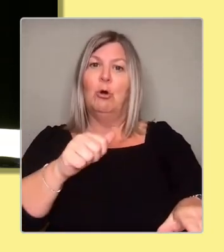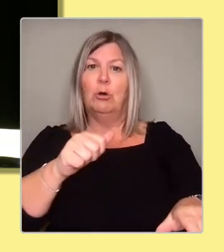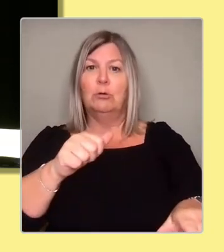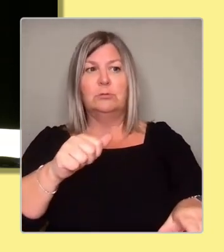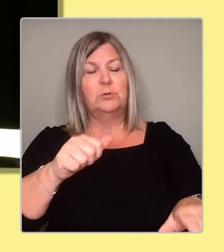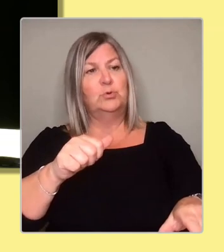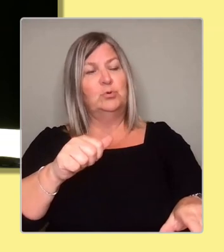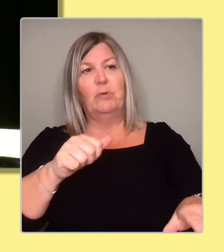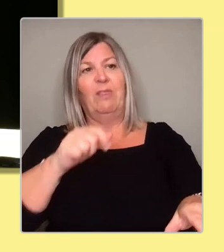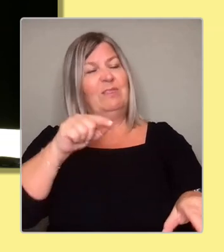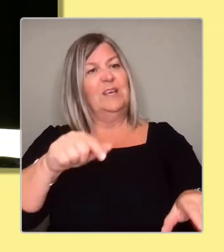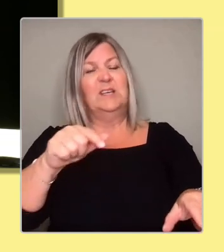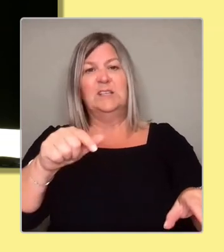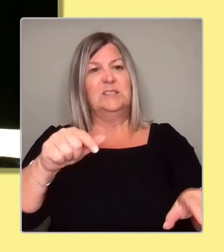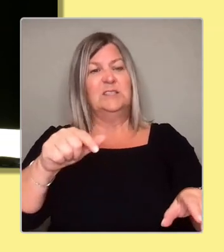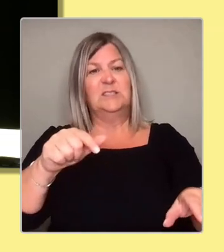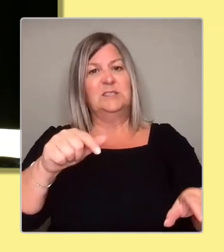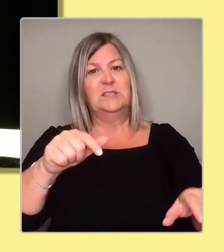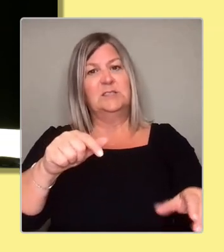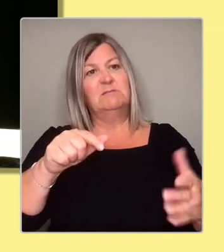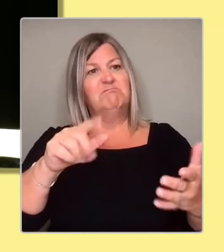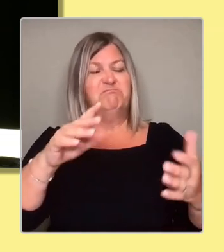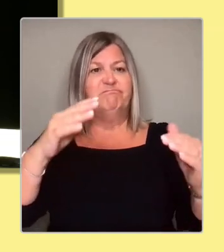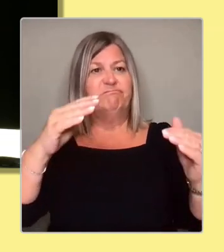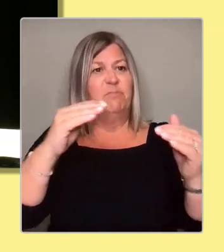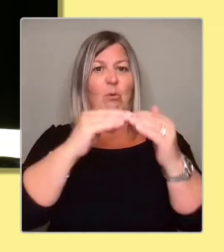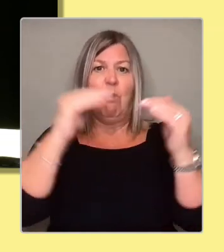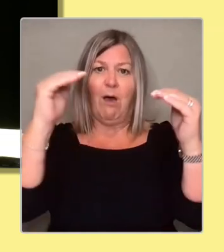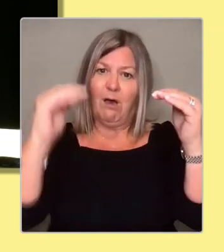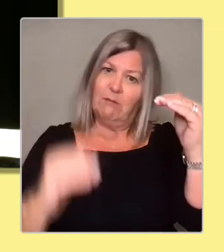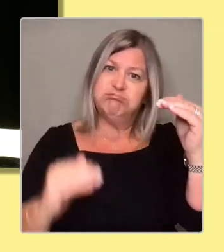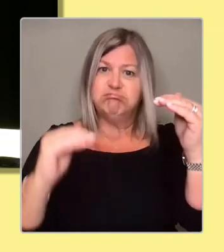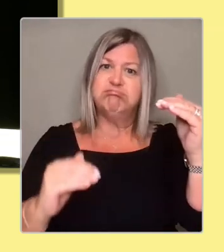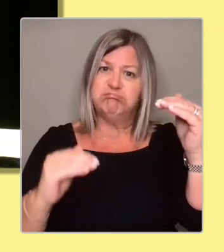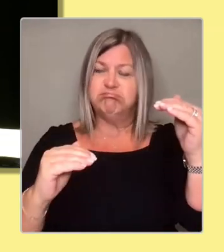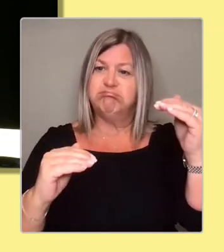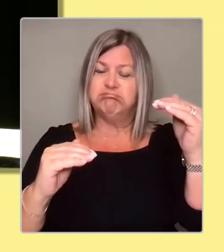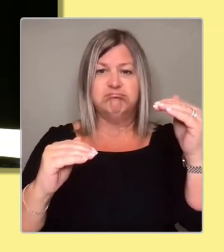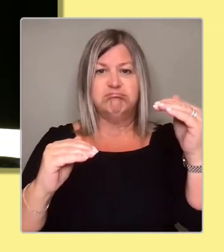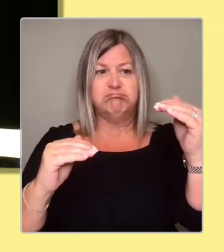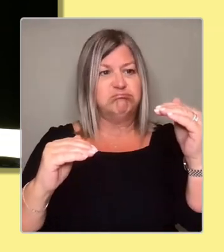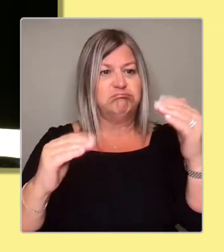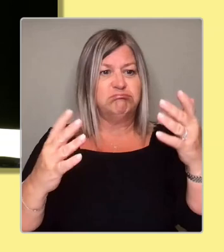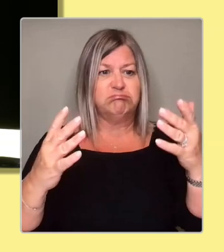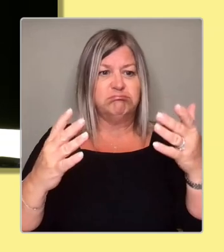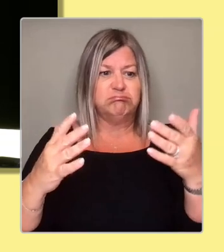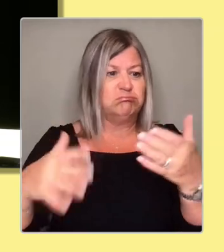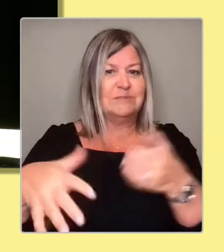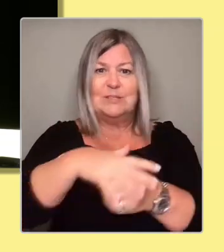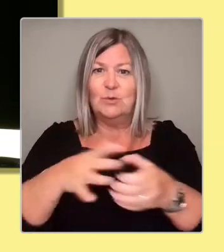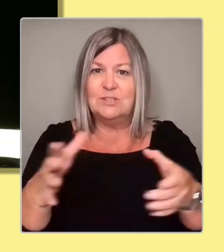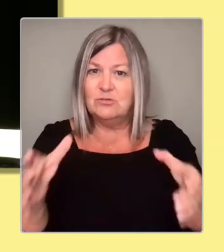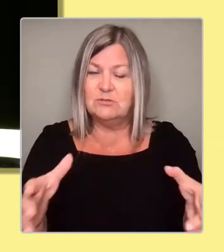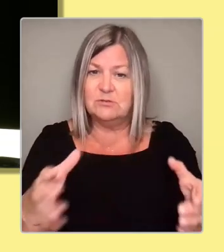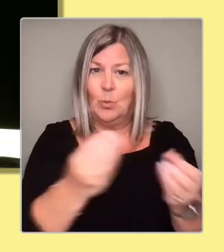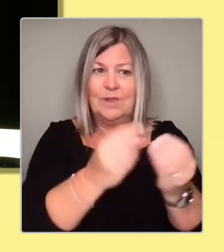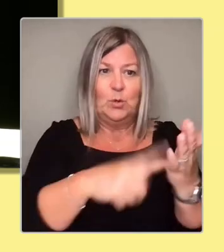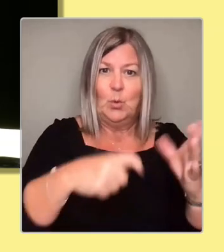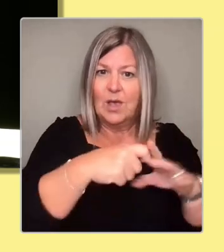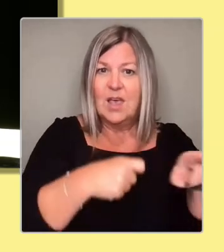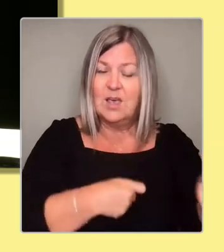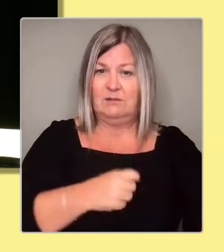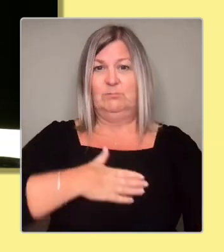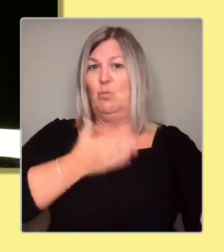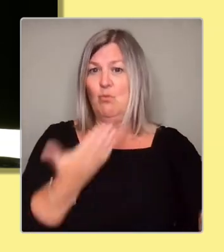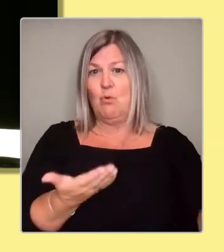for a second longer than they have to. I don't know if you had, Tom, or anybody here, the misfortune or displeasure